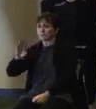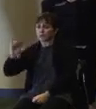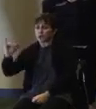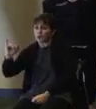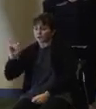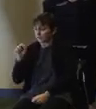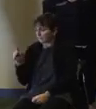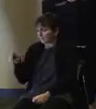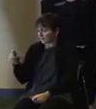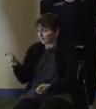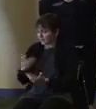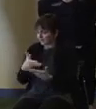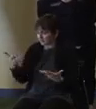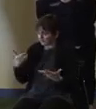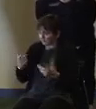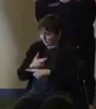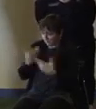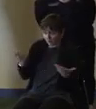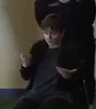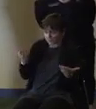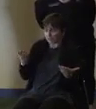that we can offer from New Jersey.